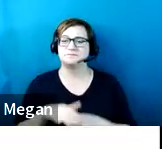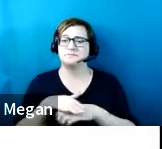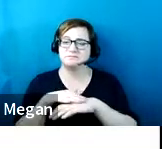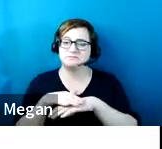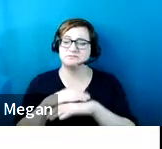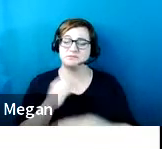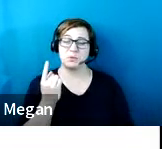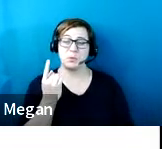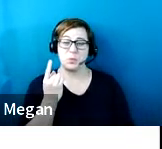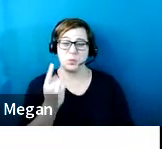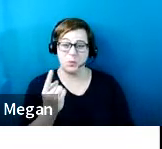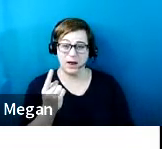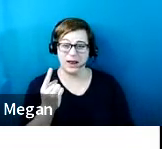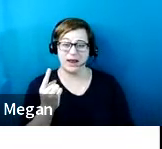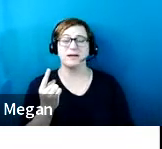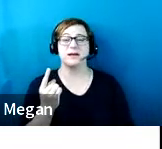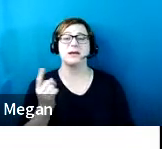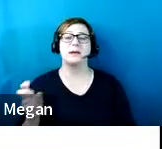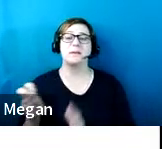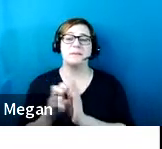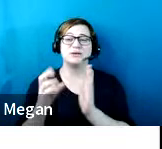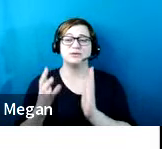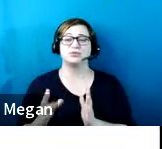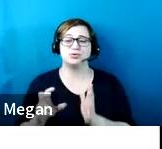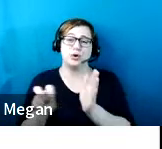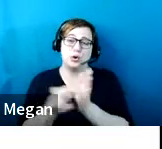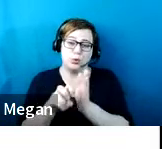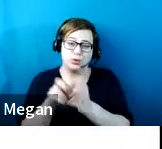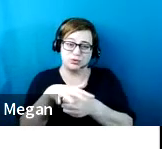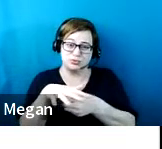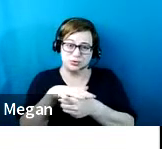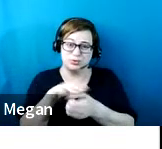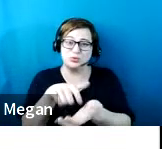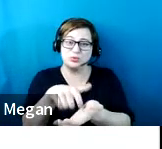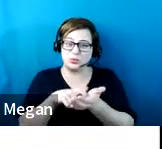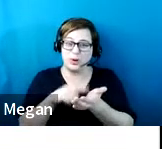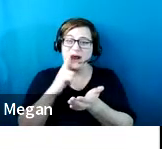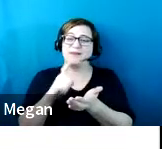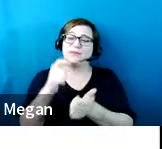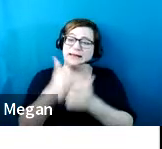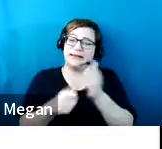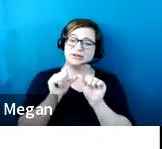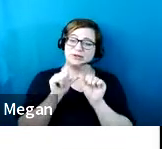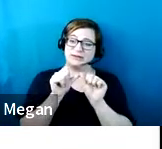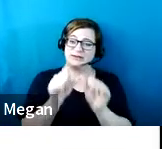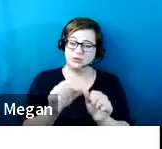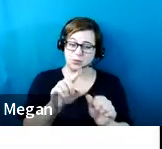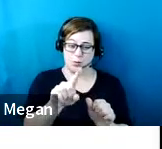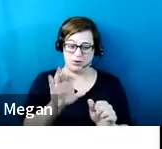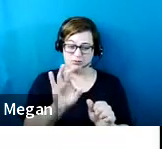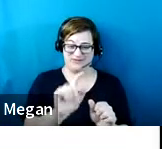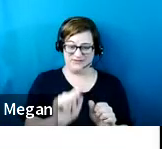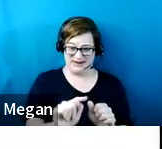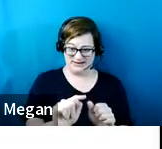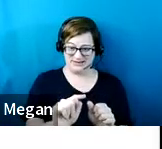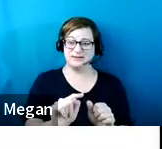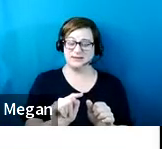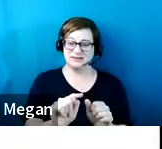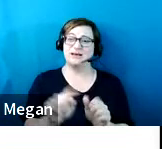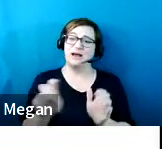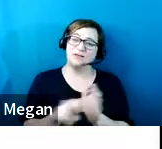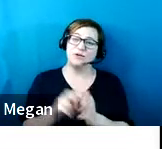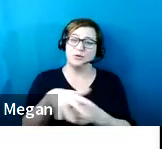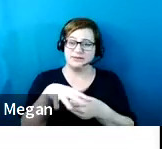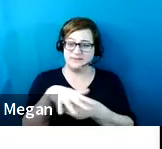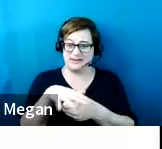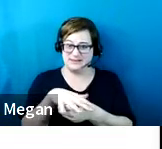passenger loading zone is required every continuous 100 linear feet of loading spaces. As we know here on the slide.